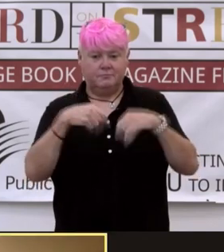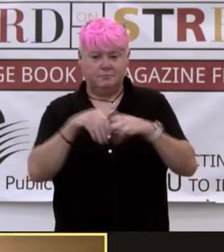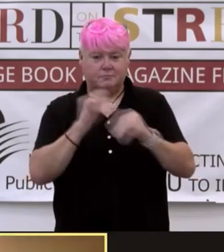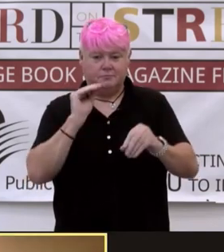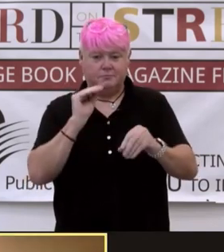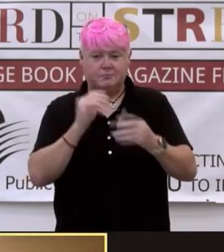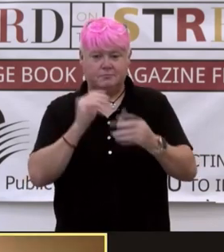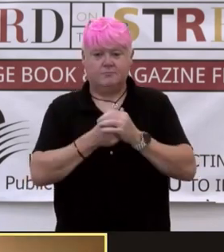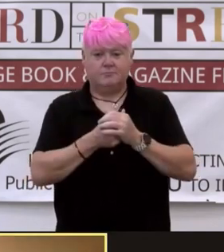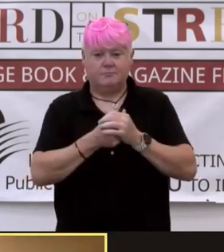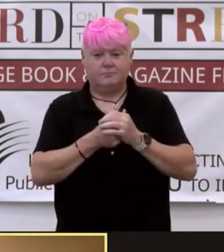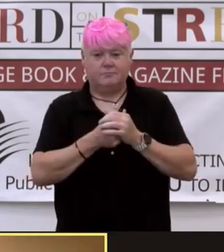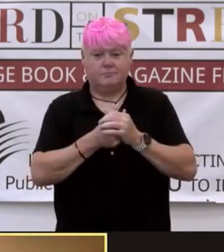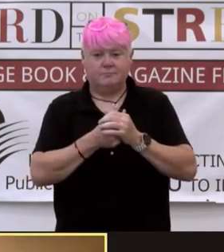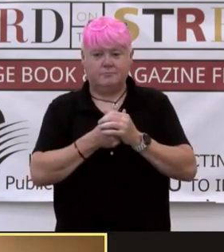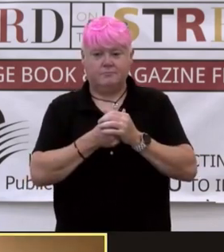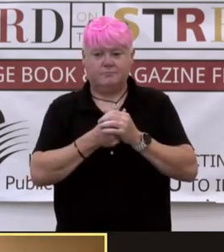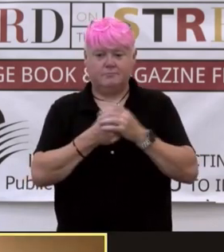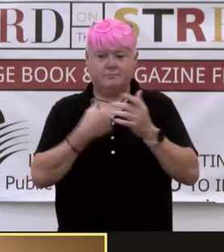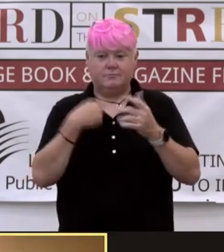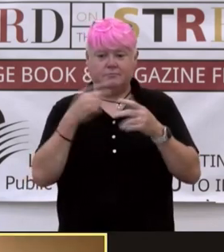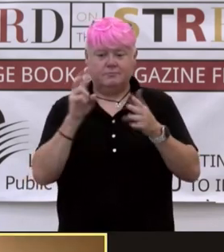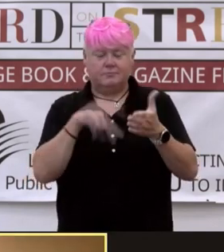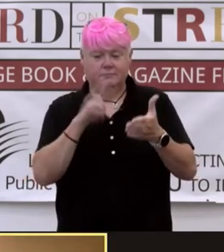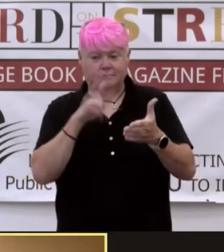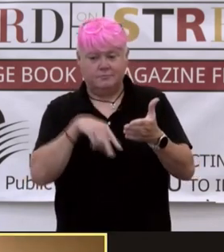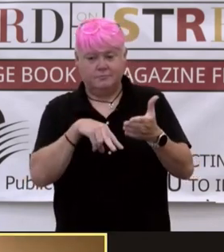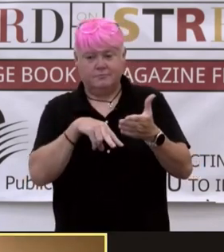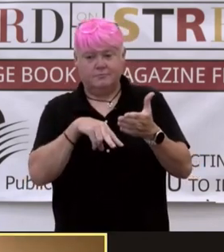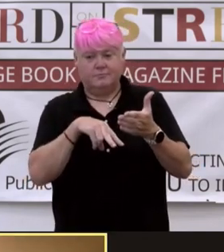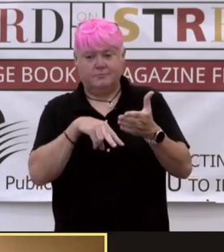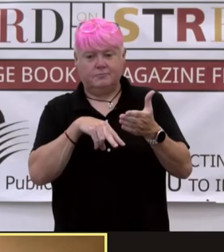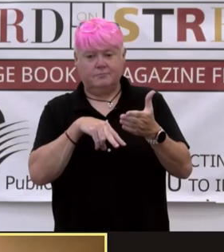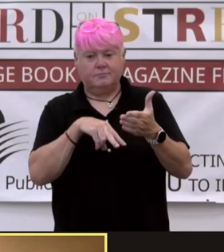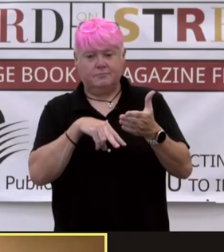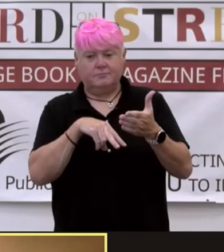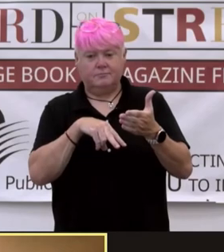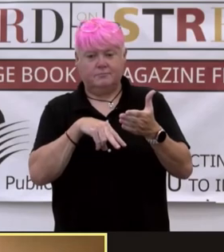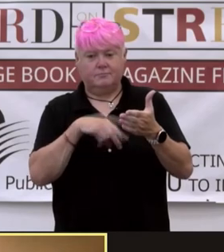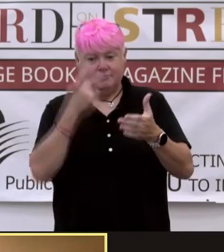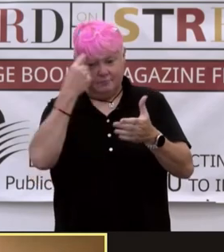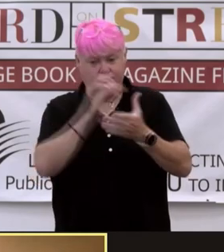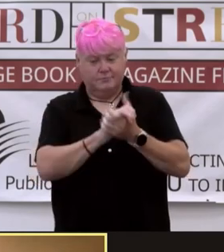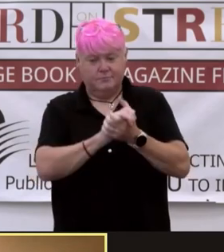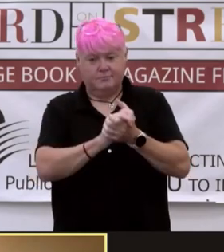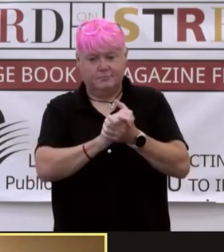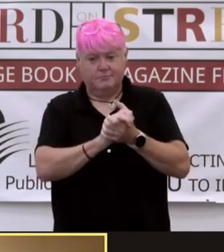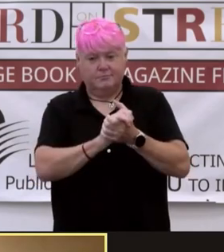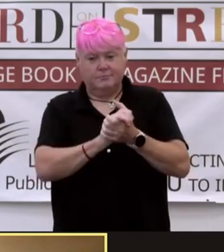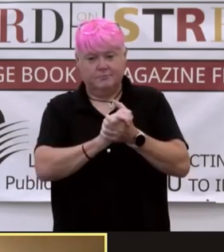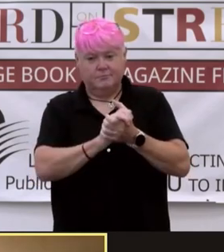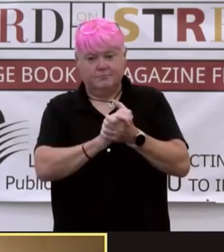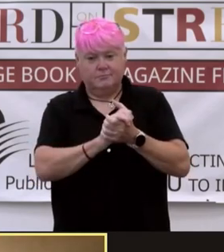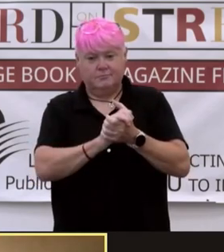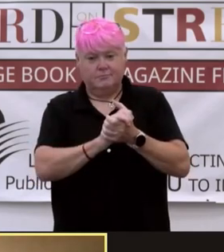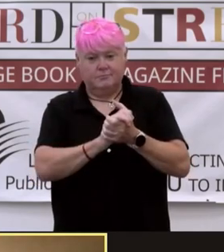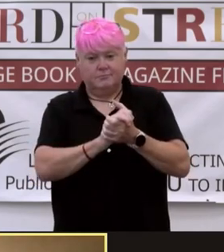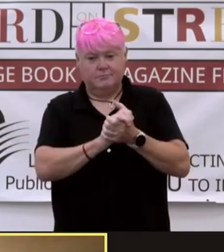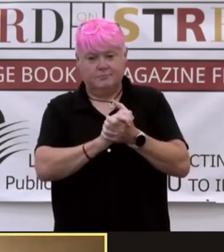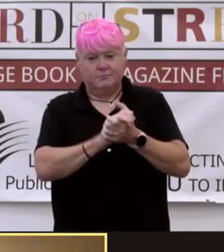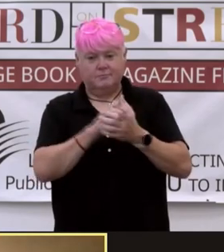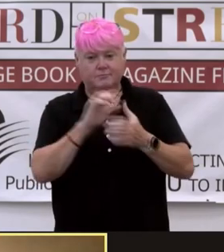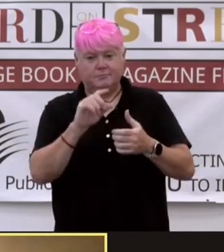I am currently reading this that, I think, I believe this came out this past Tuesday.